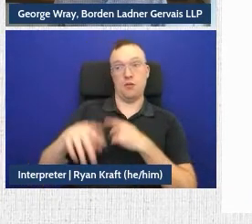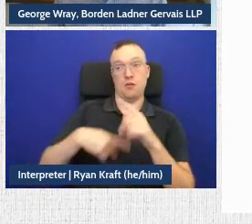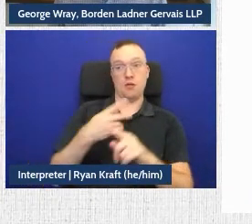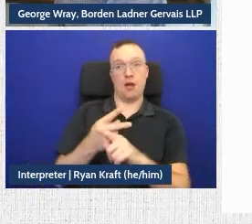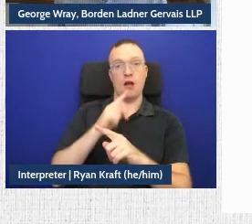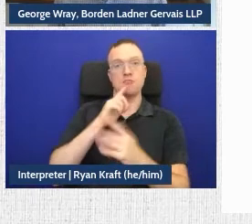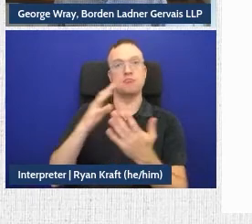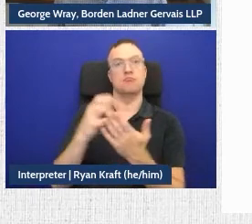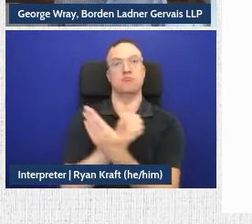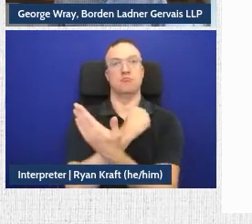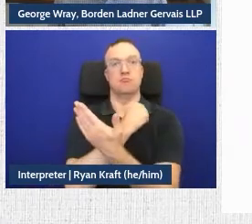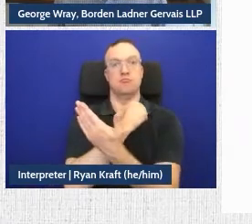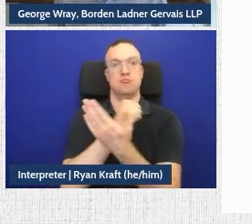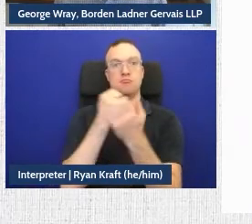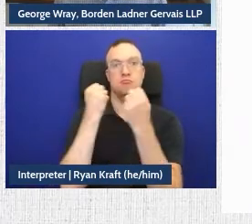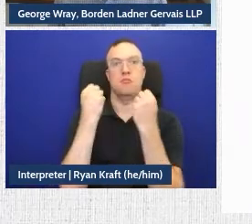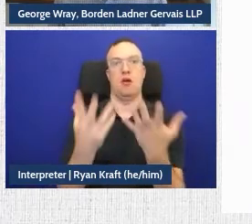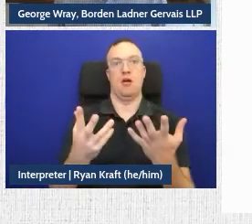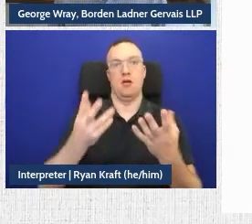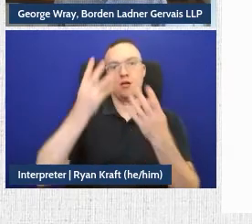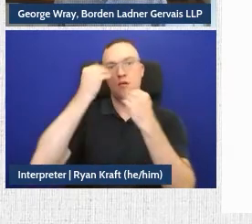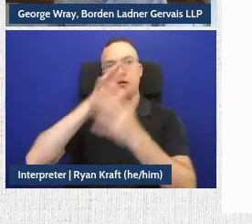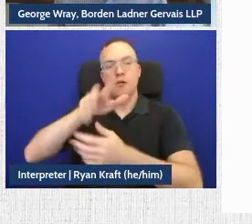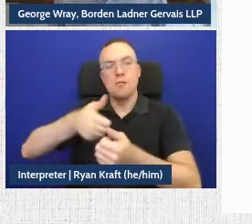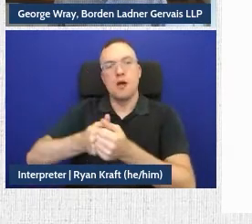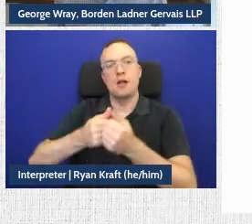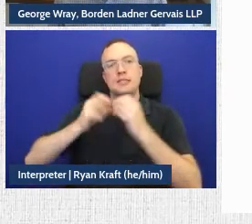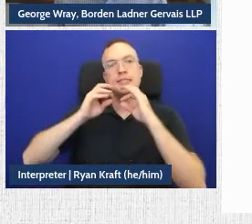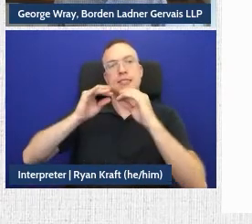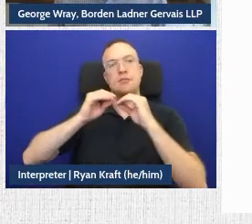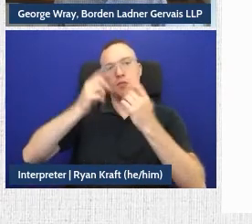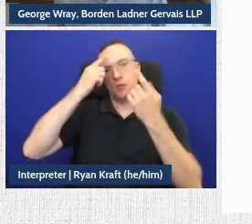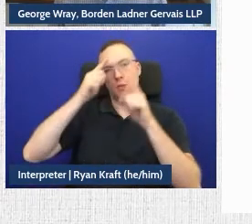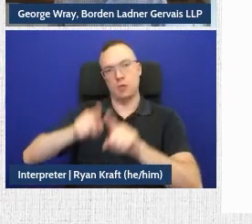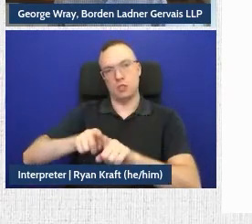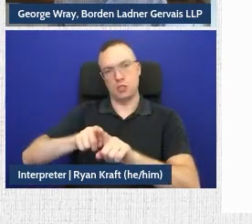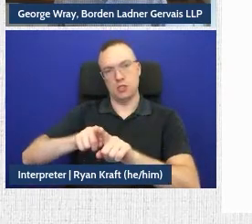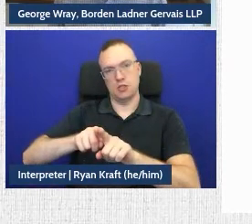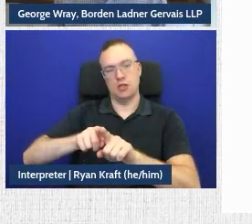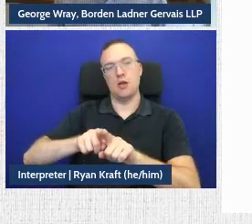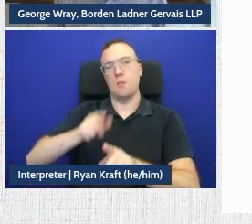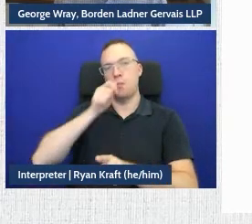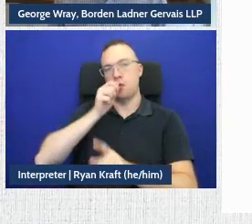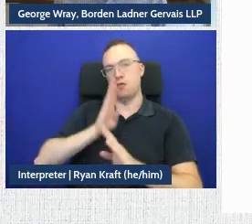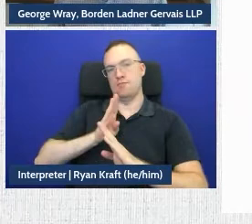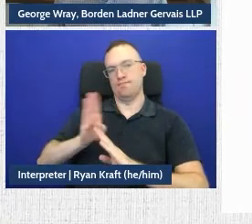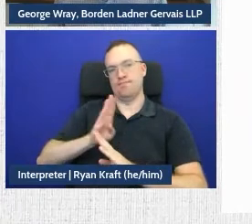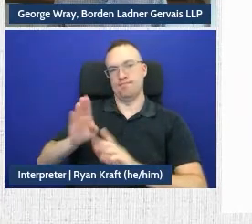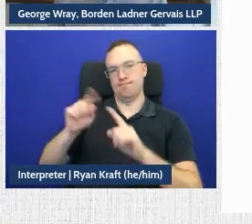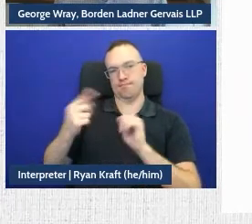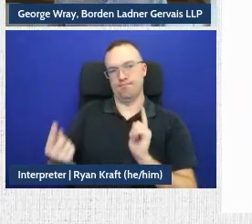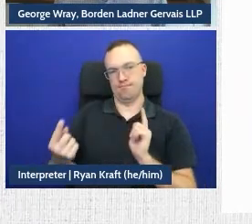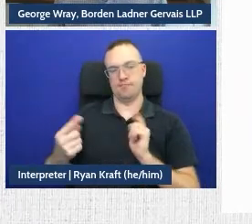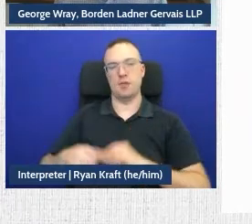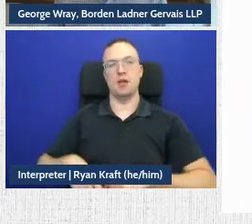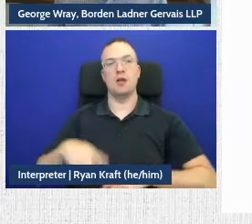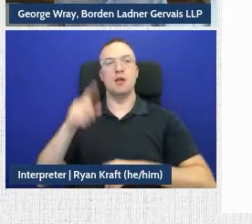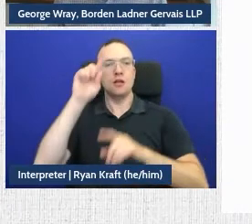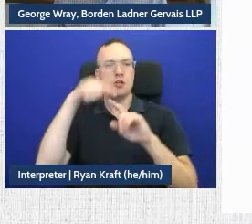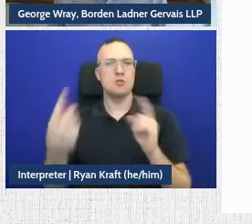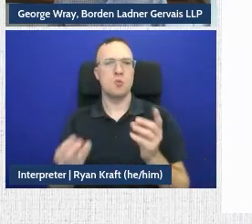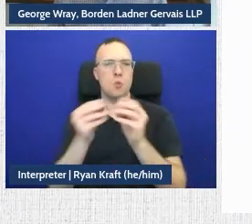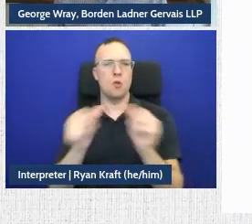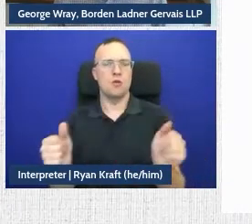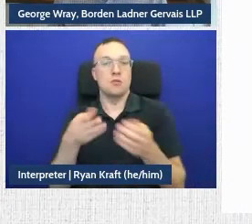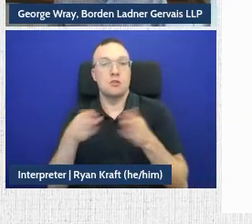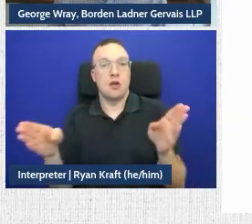harness the mass amounts of data behind settlement negotiations, which are private disputes. Dispute resolution in general, but